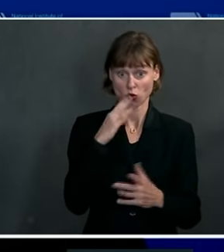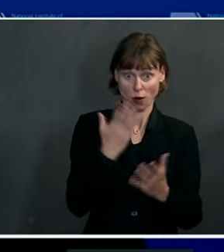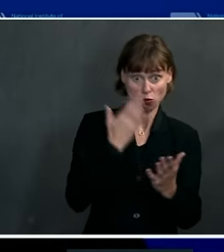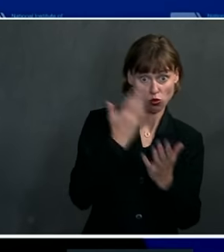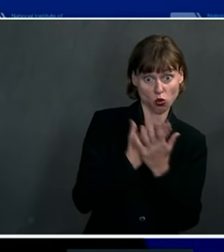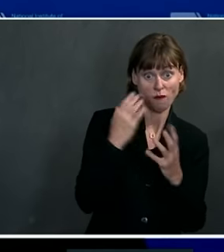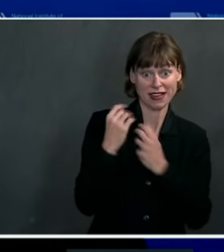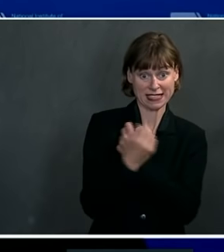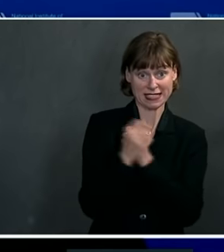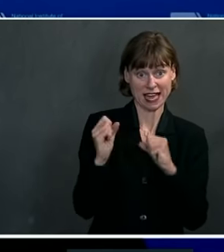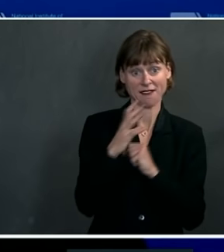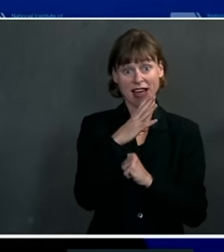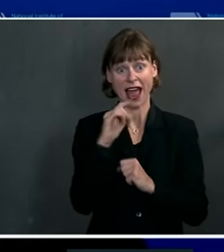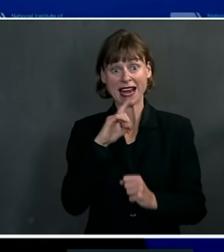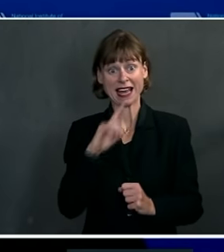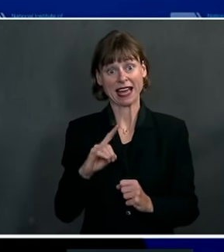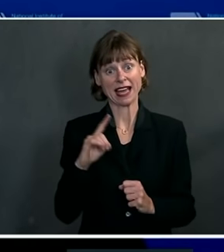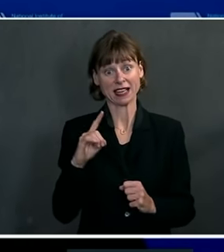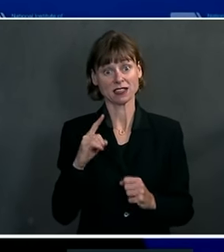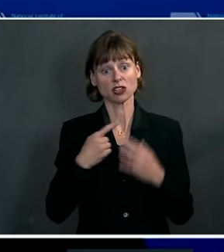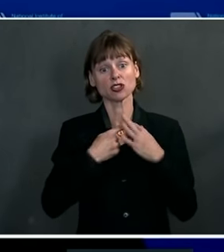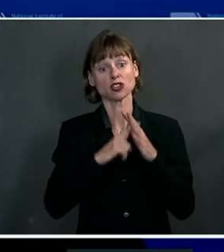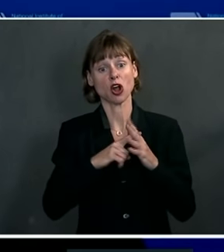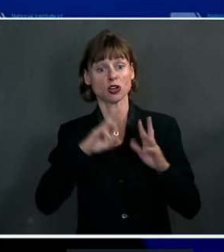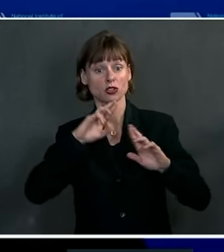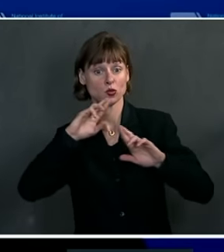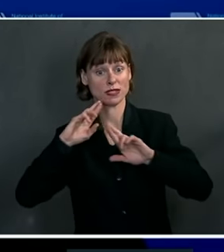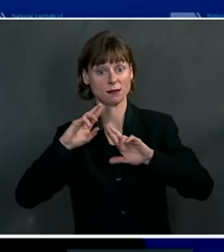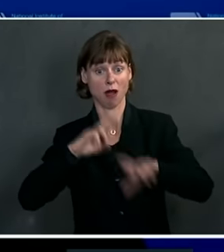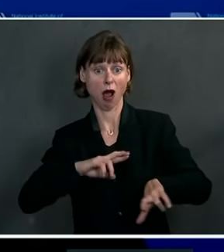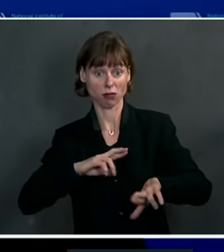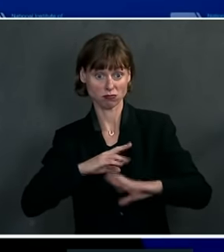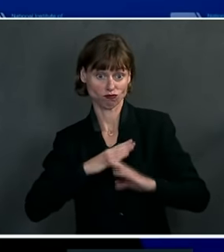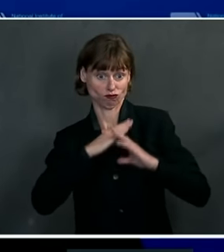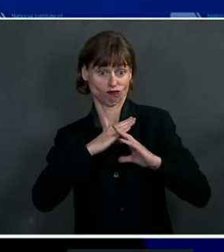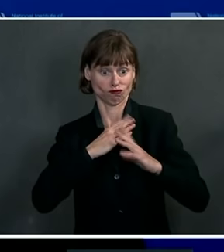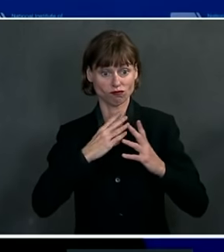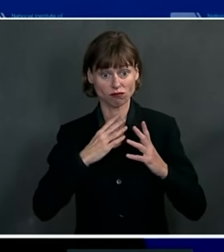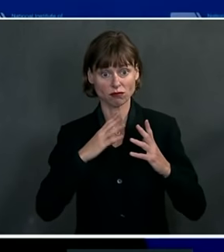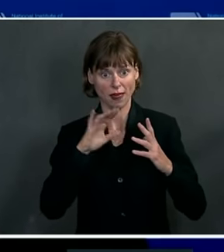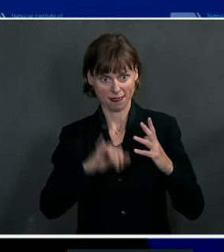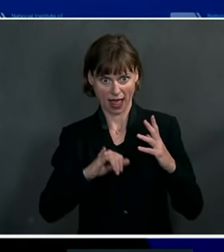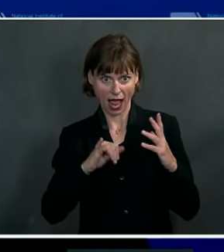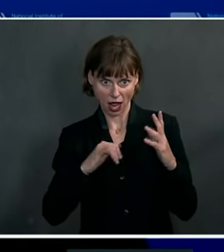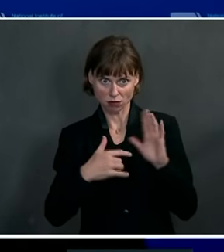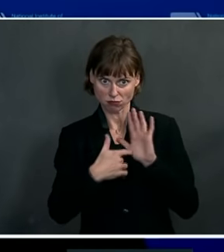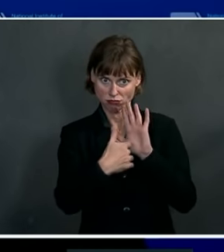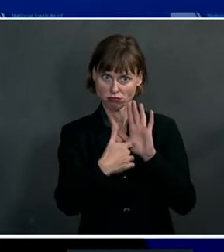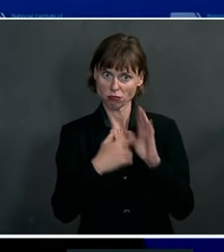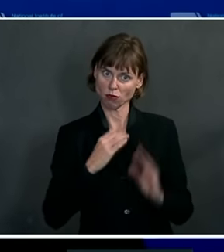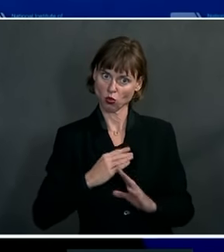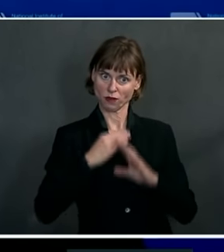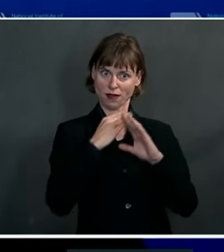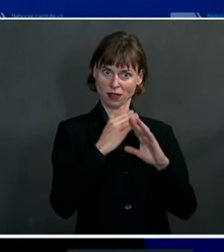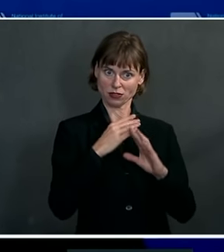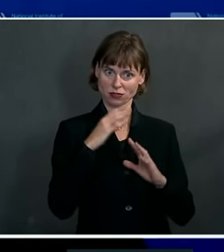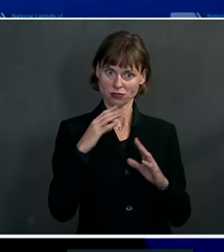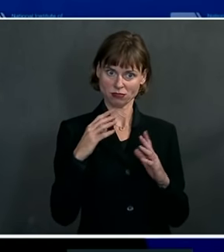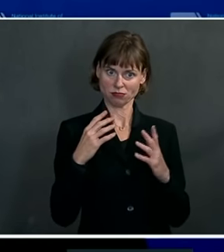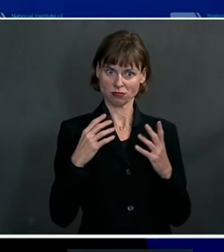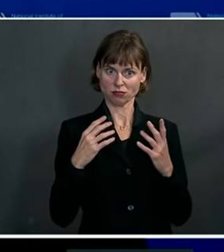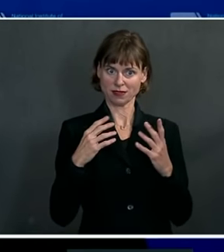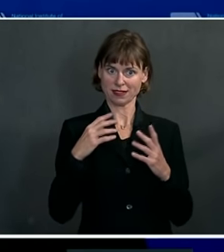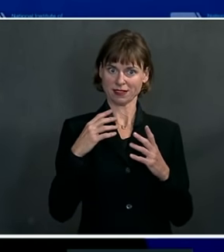and that in fact, it induces the kind of response that is reflective of the protection, namely the correlate